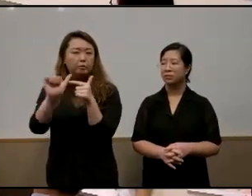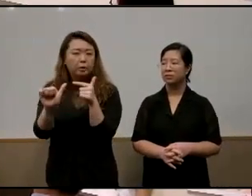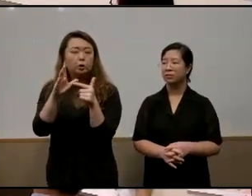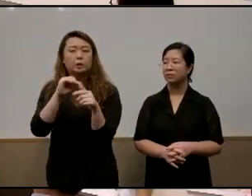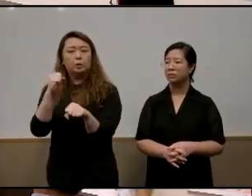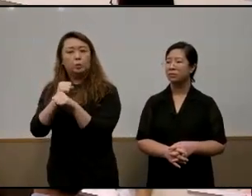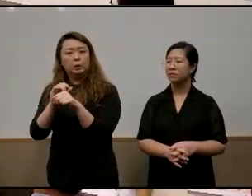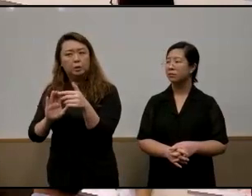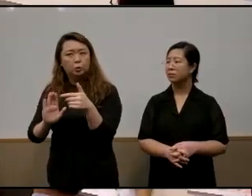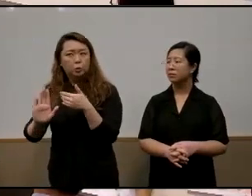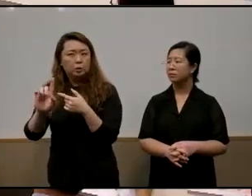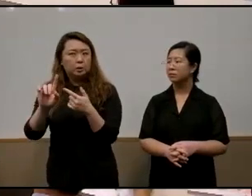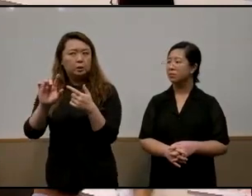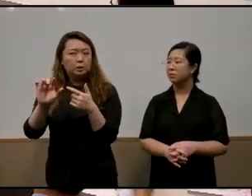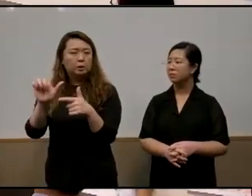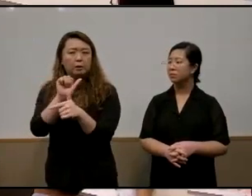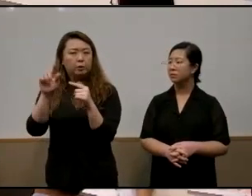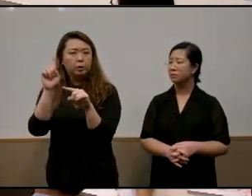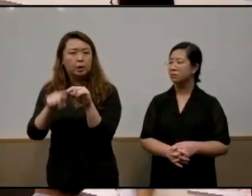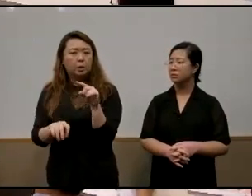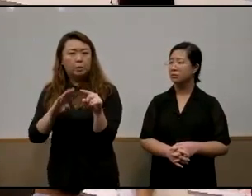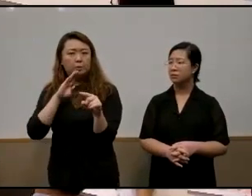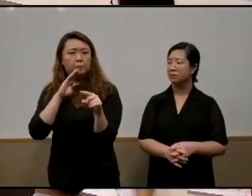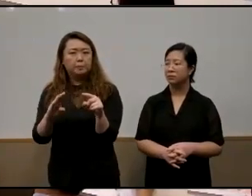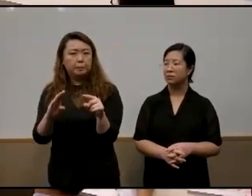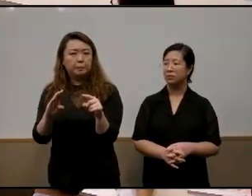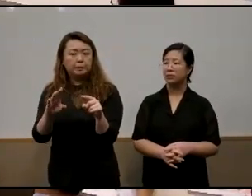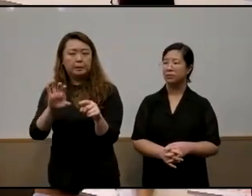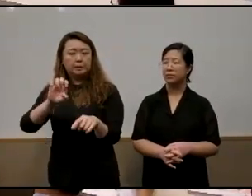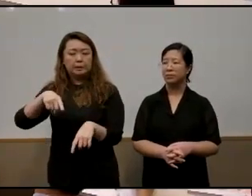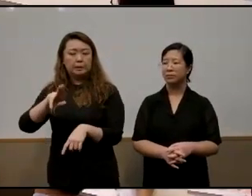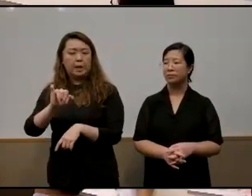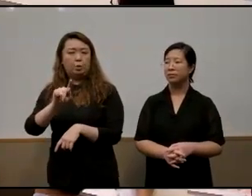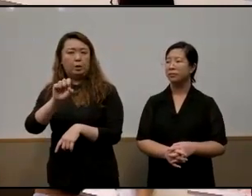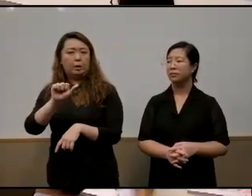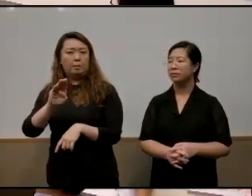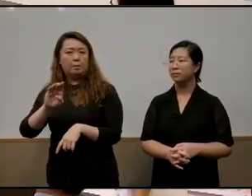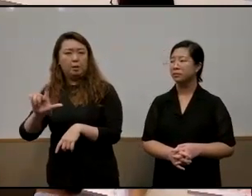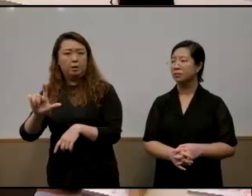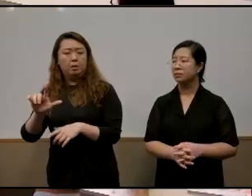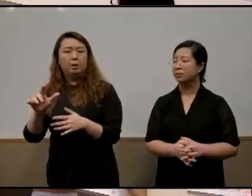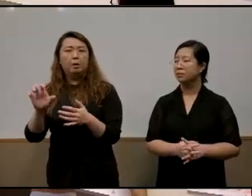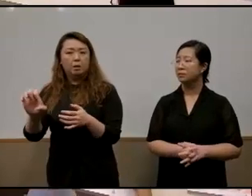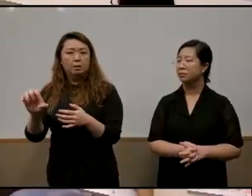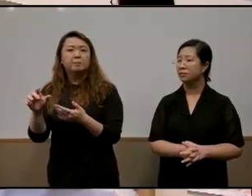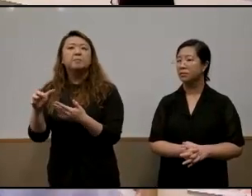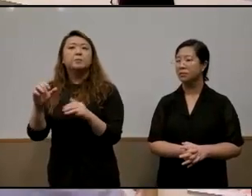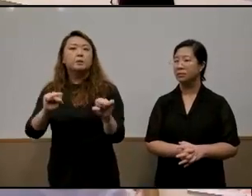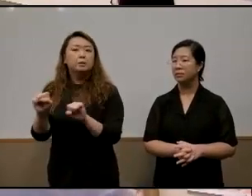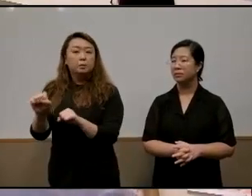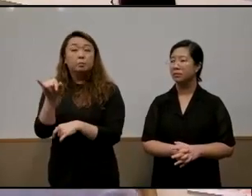an average cannot be an equitable system so if there's an inherent um